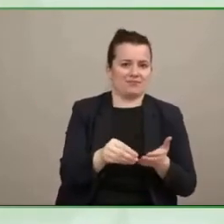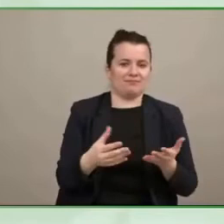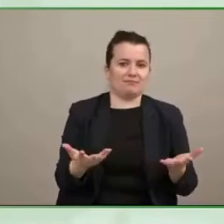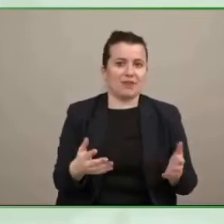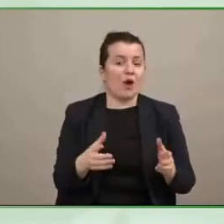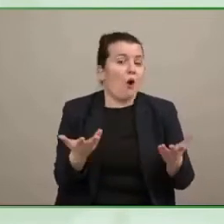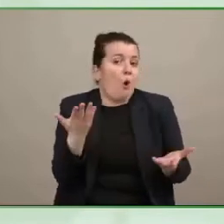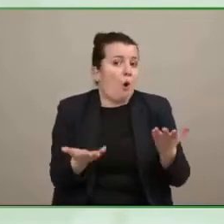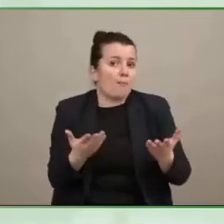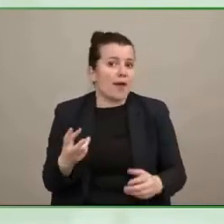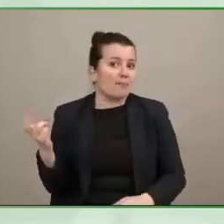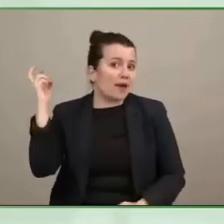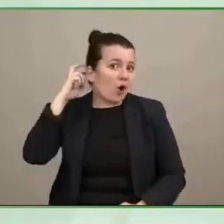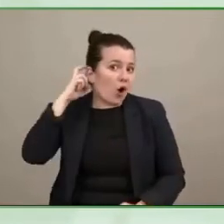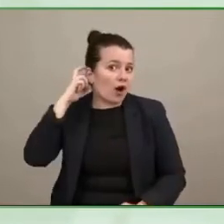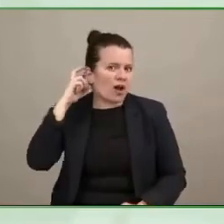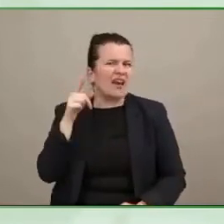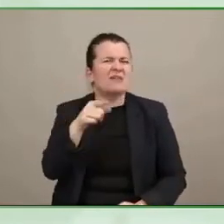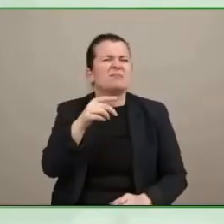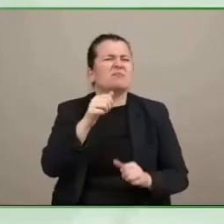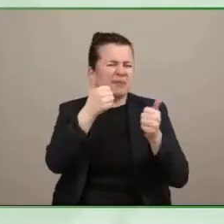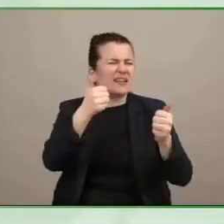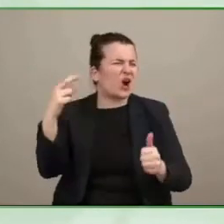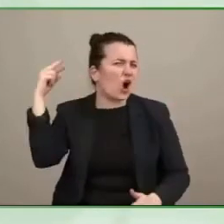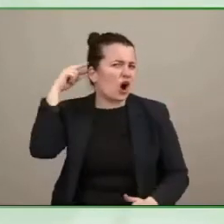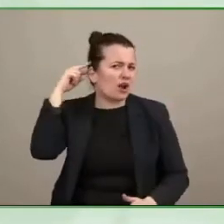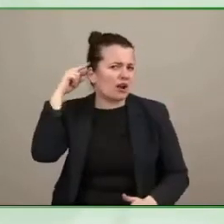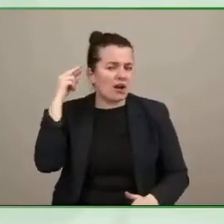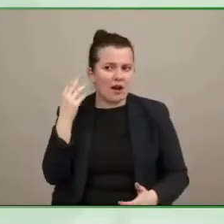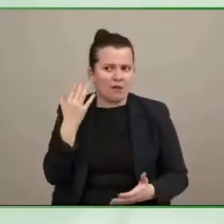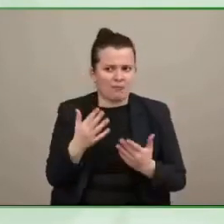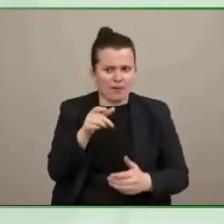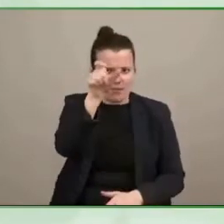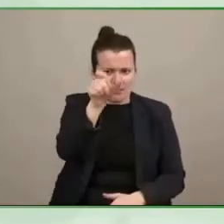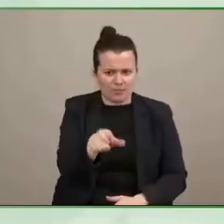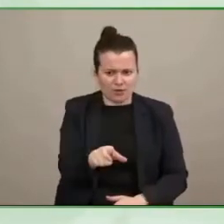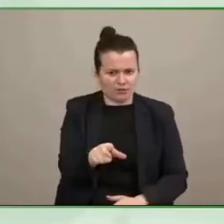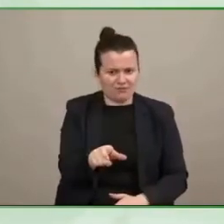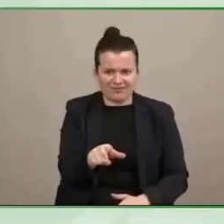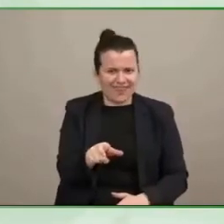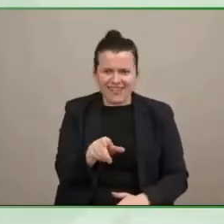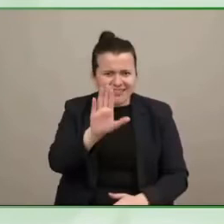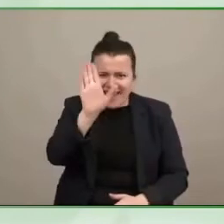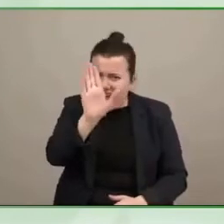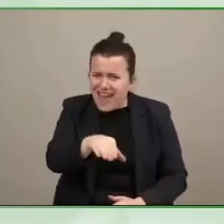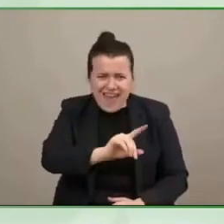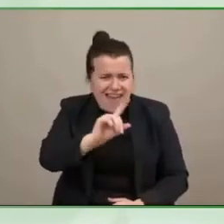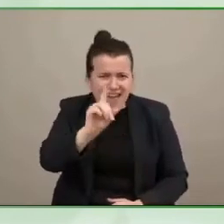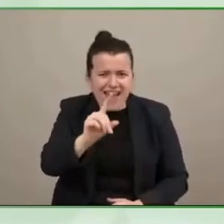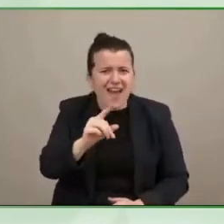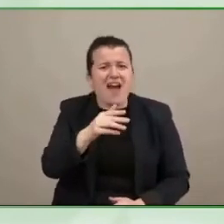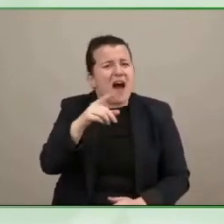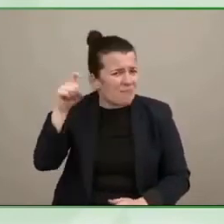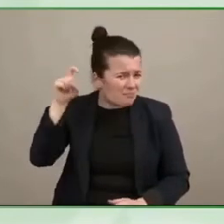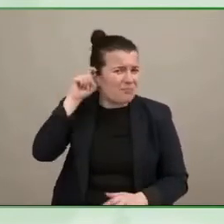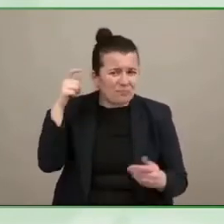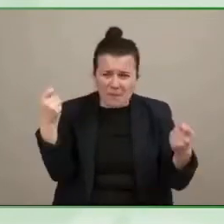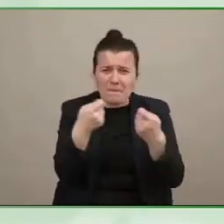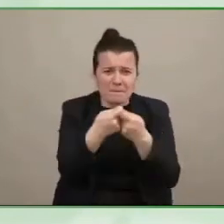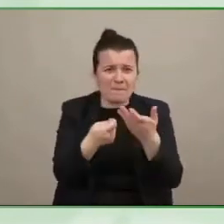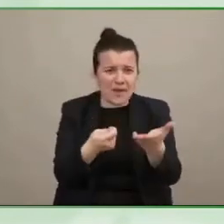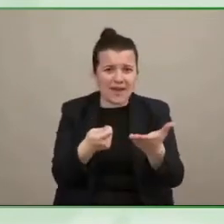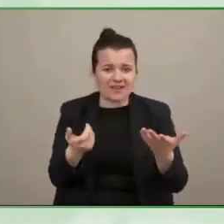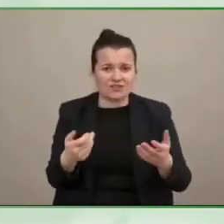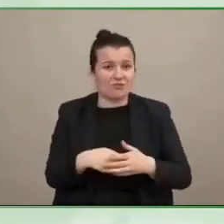a hearing aid that works but if you don't have the data where you can help make those decisions and the person telling you about the hearing